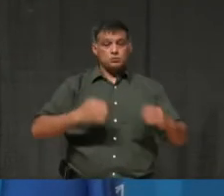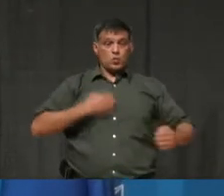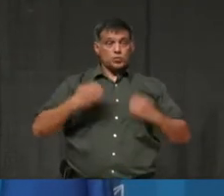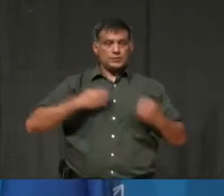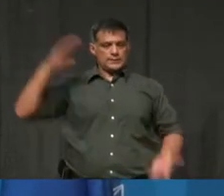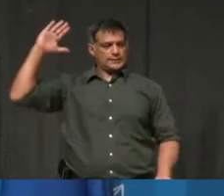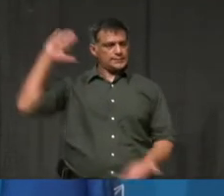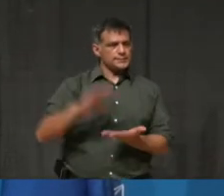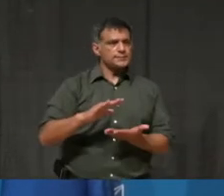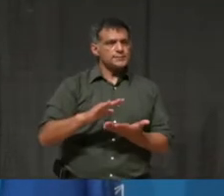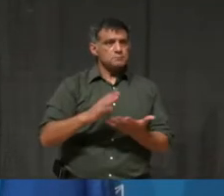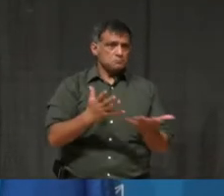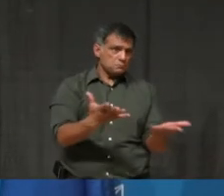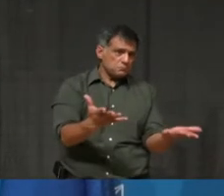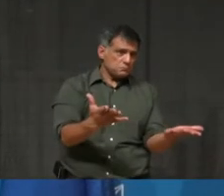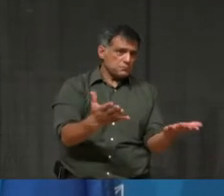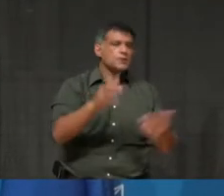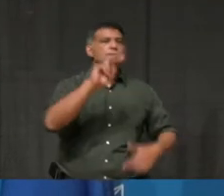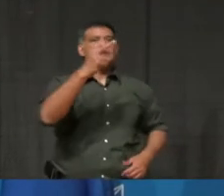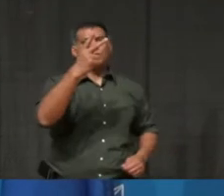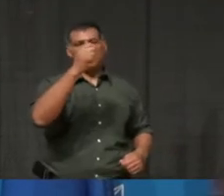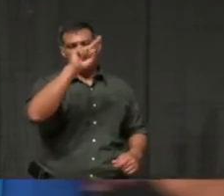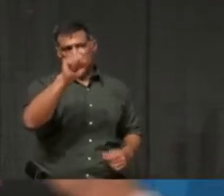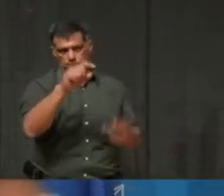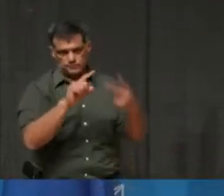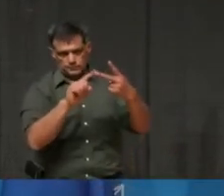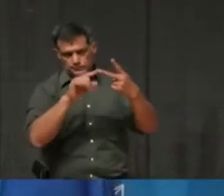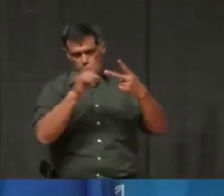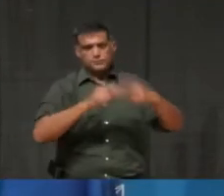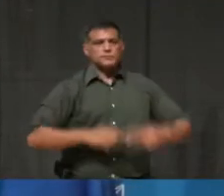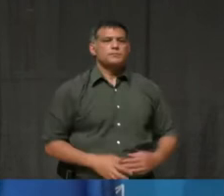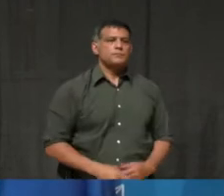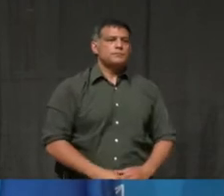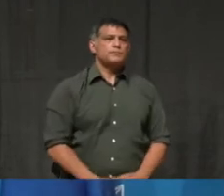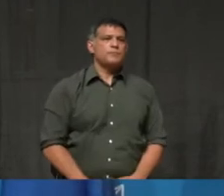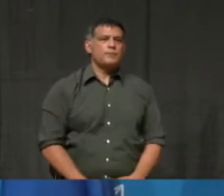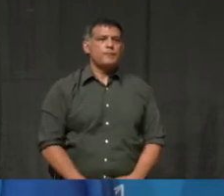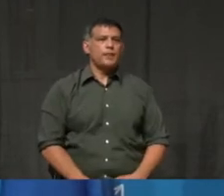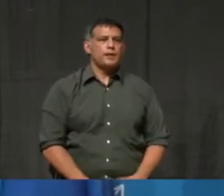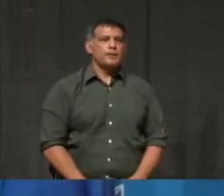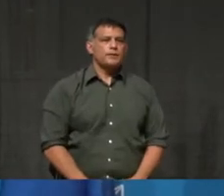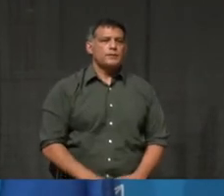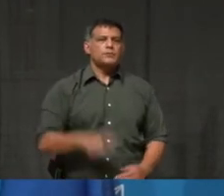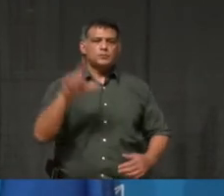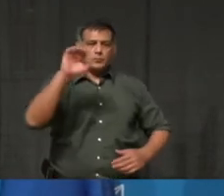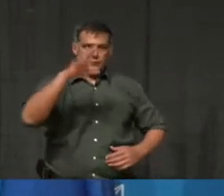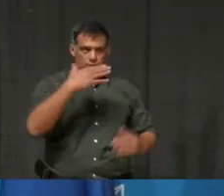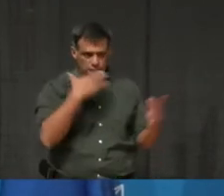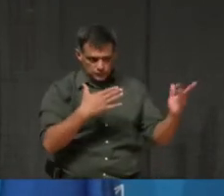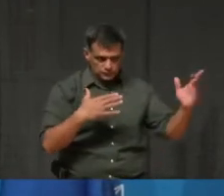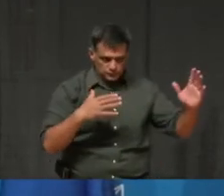-up? My follow-up is actually for you, Dr. Lowe, as well. Thank you for the previous response. No problem.